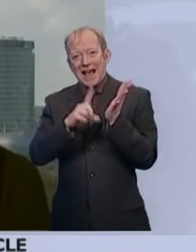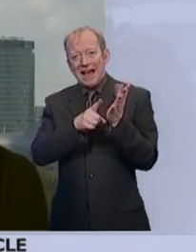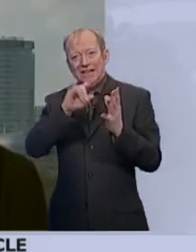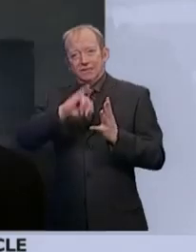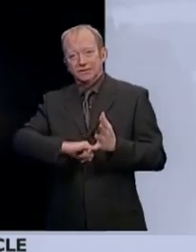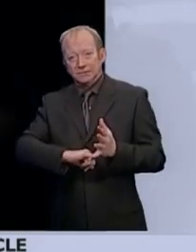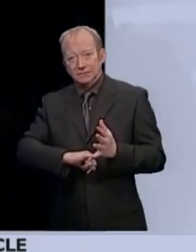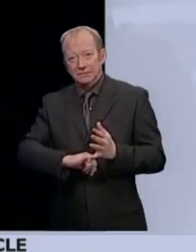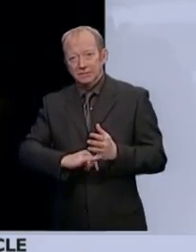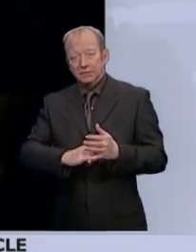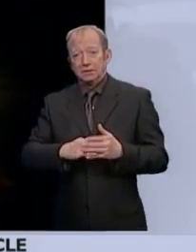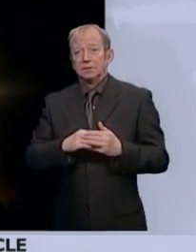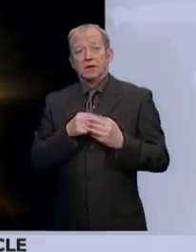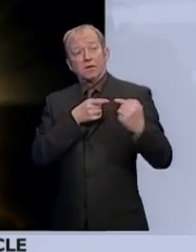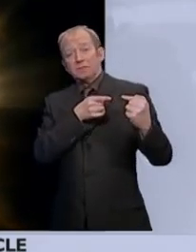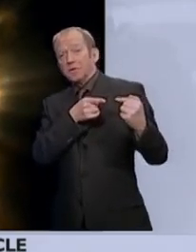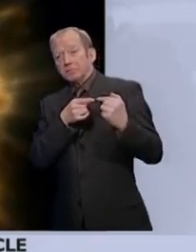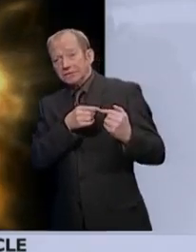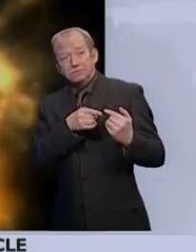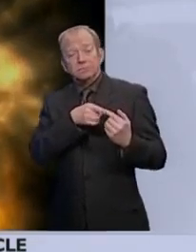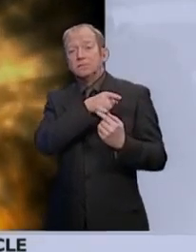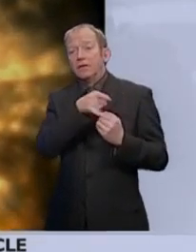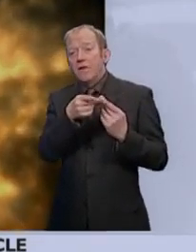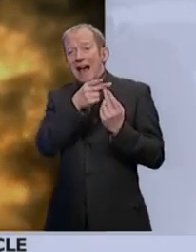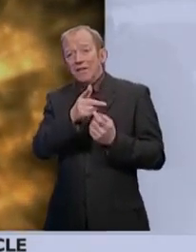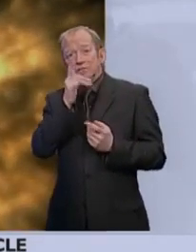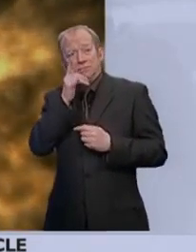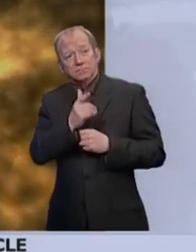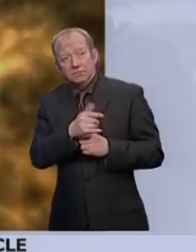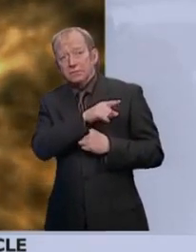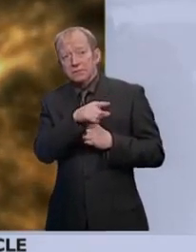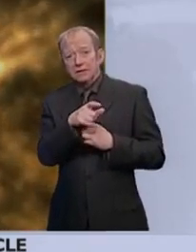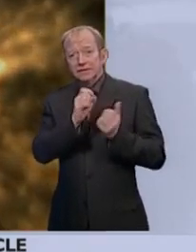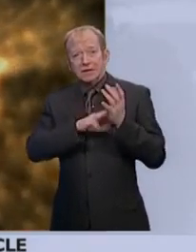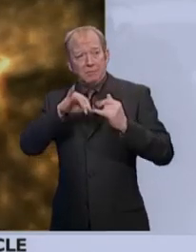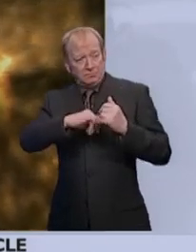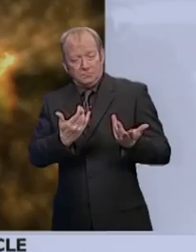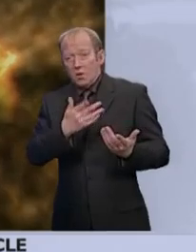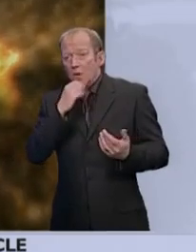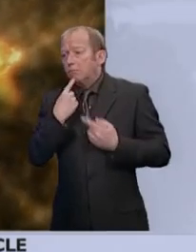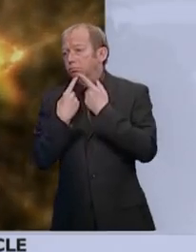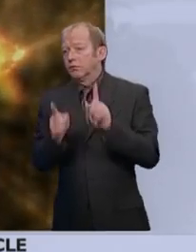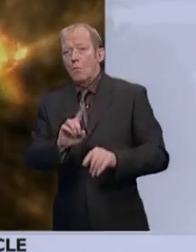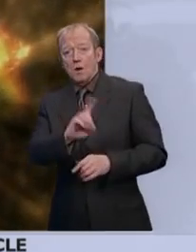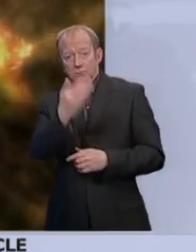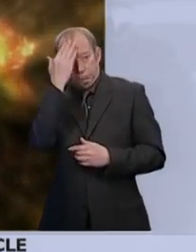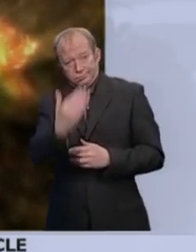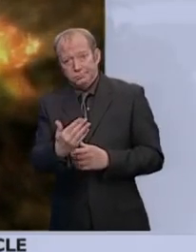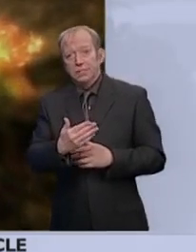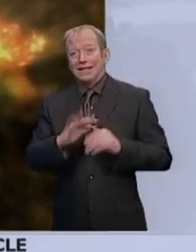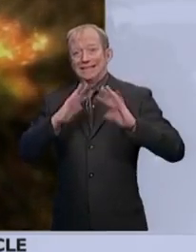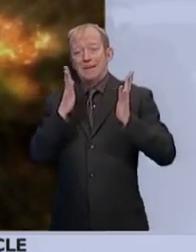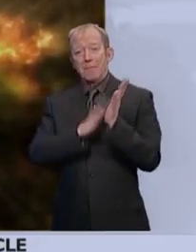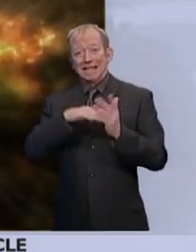I don't actually know what our competitor or our sister experiment, CMS, is going to say. And there will be a seminar at CERN in 10 minutes' time